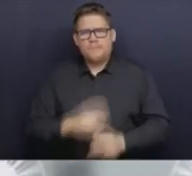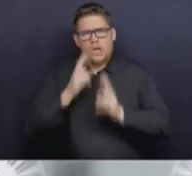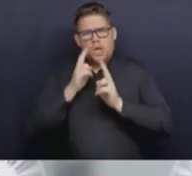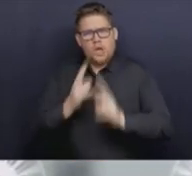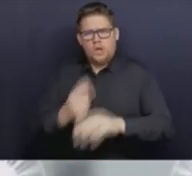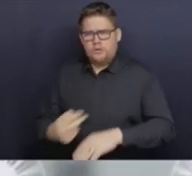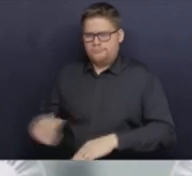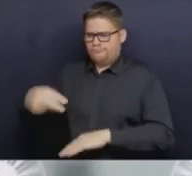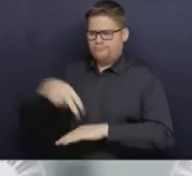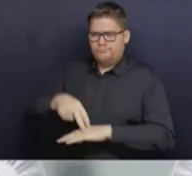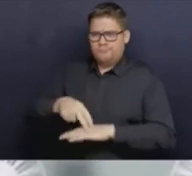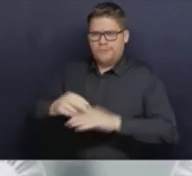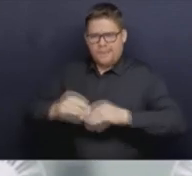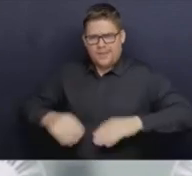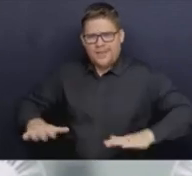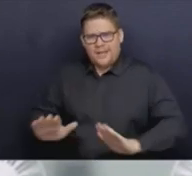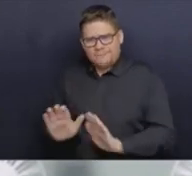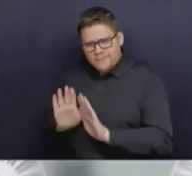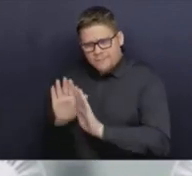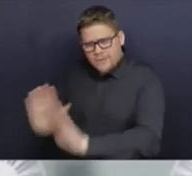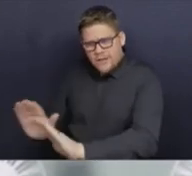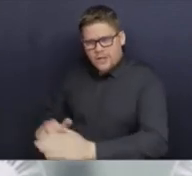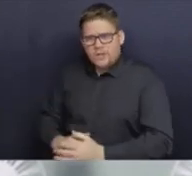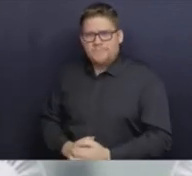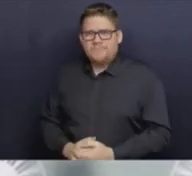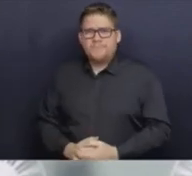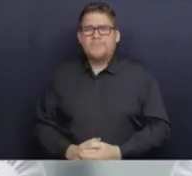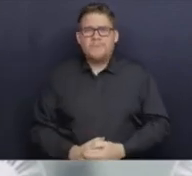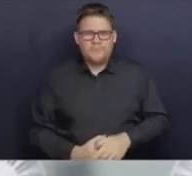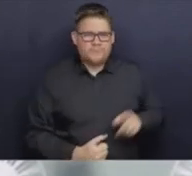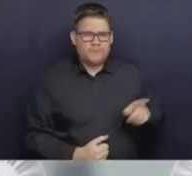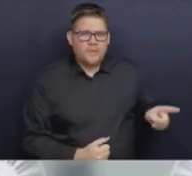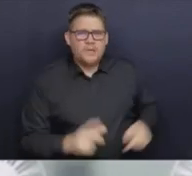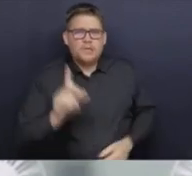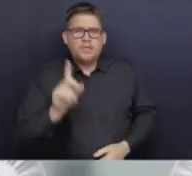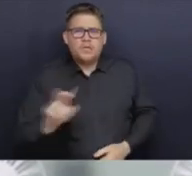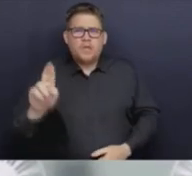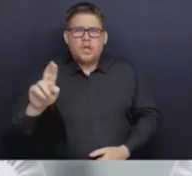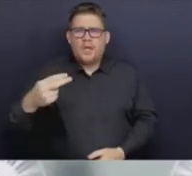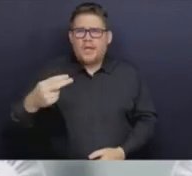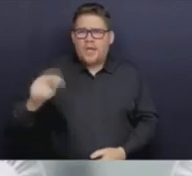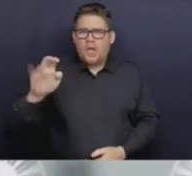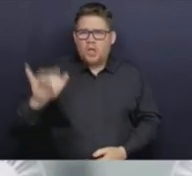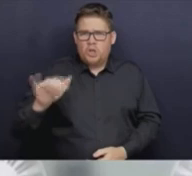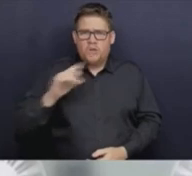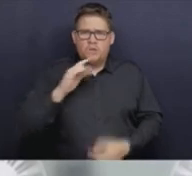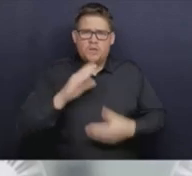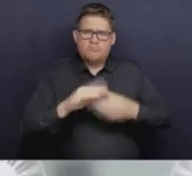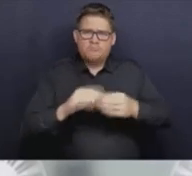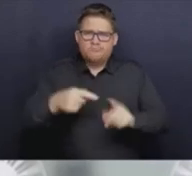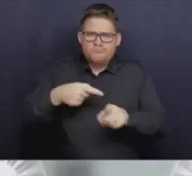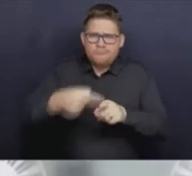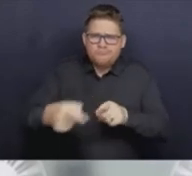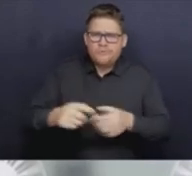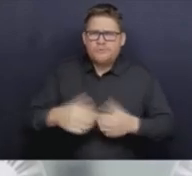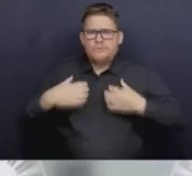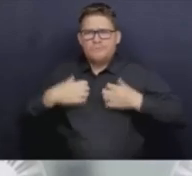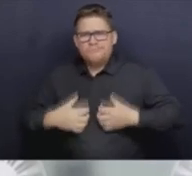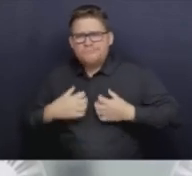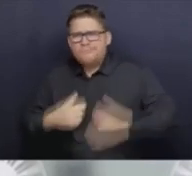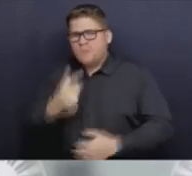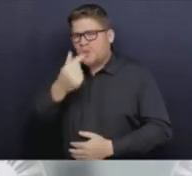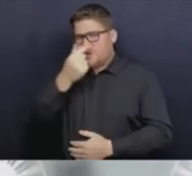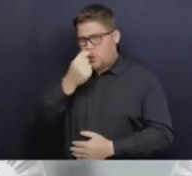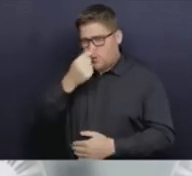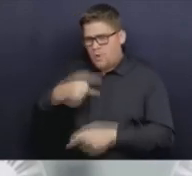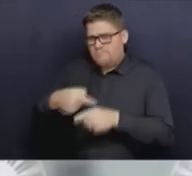on how we're doing so far in this season of respiratory illness. And so Dr. Henry will be speaking first, and then